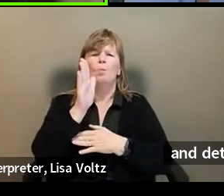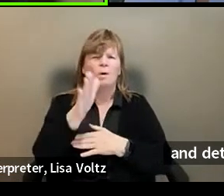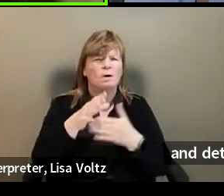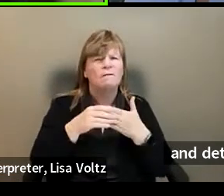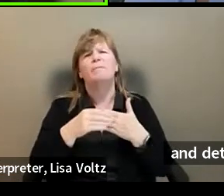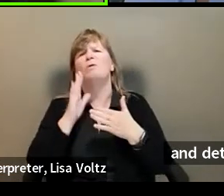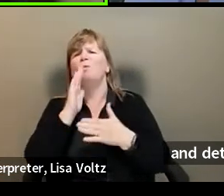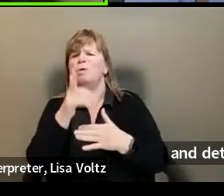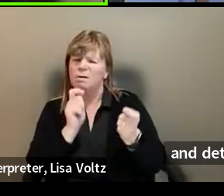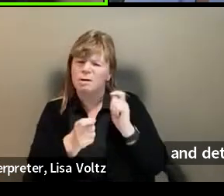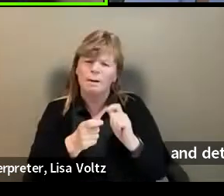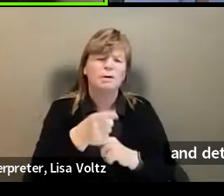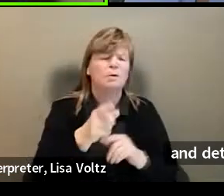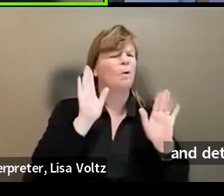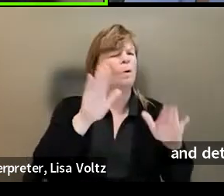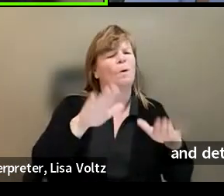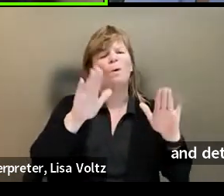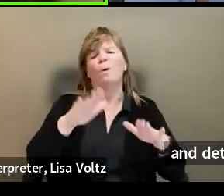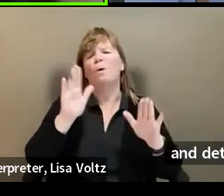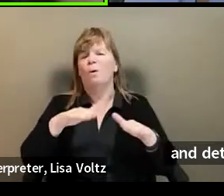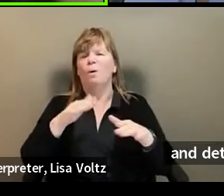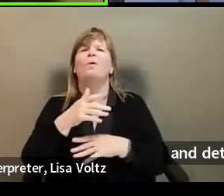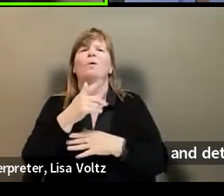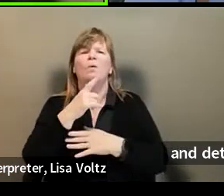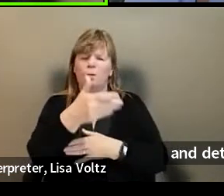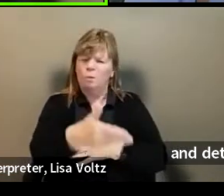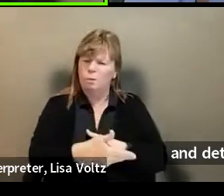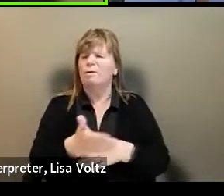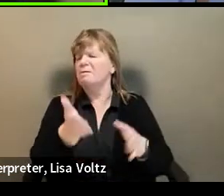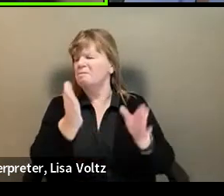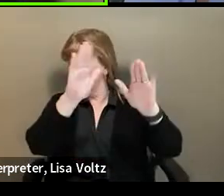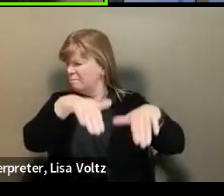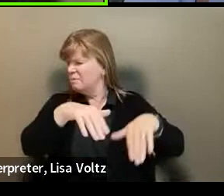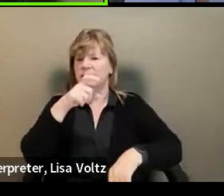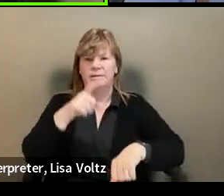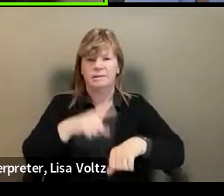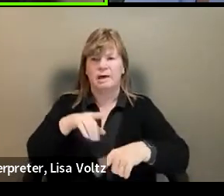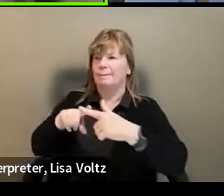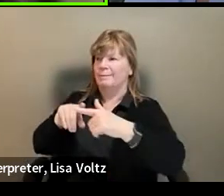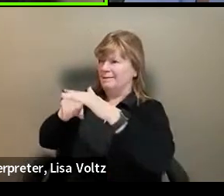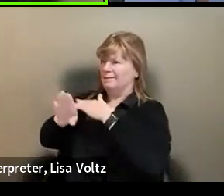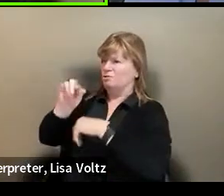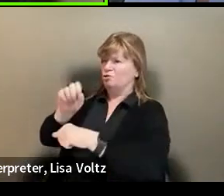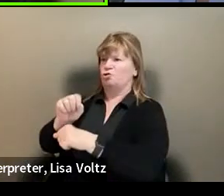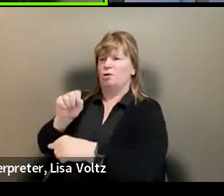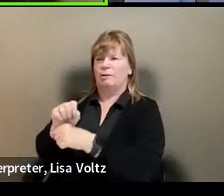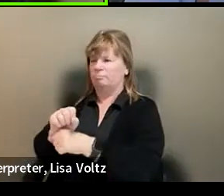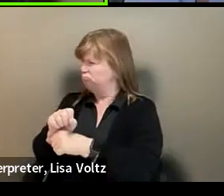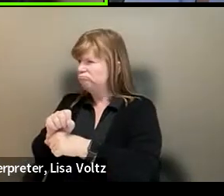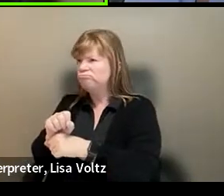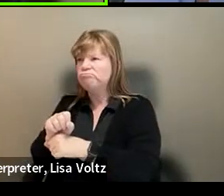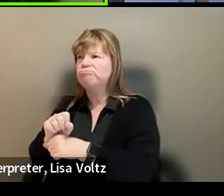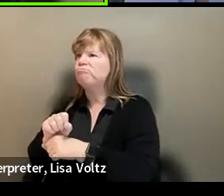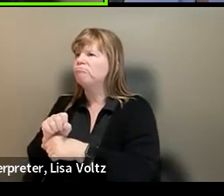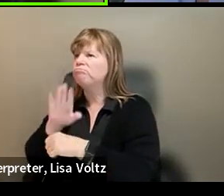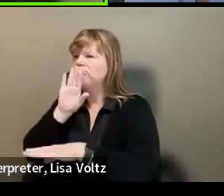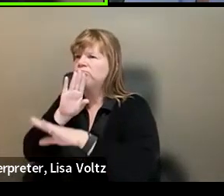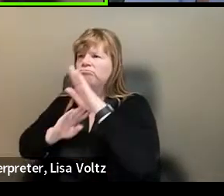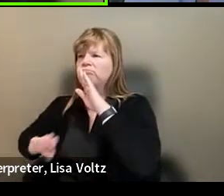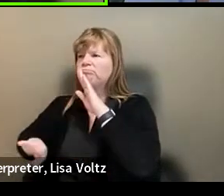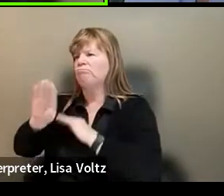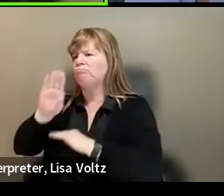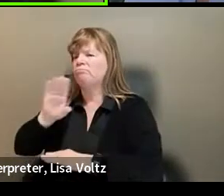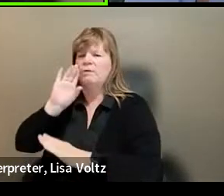accommodations and, um, a welcoming environment. And then actually on the job, um, that simply won't come true. And the expectation